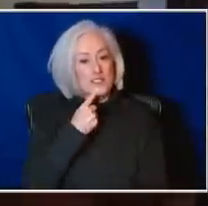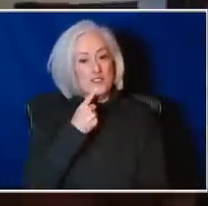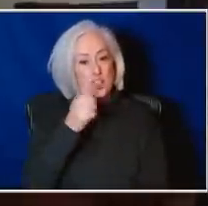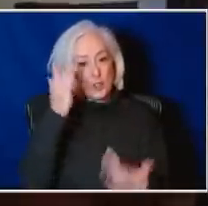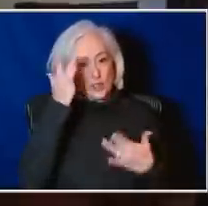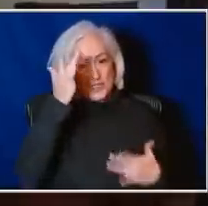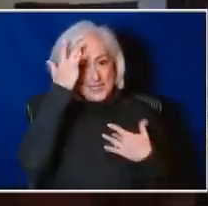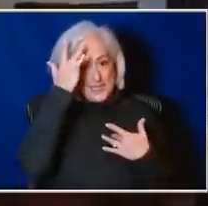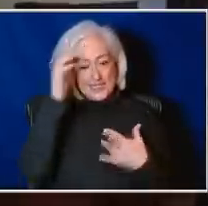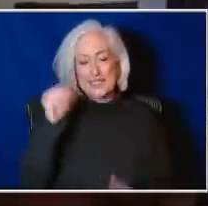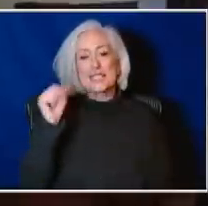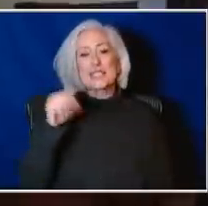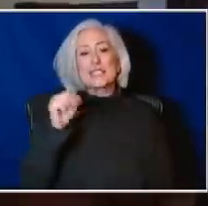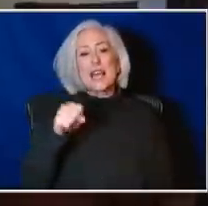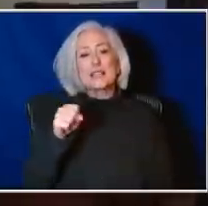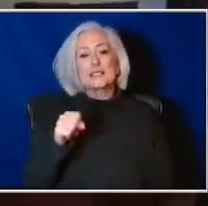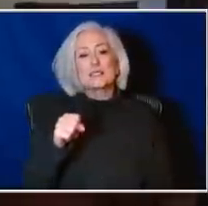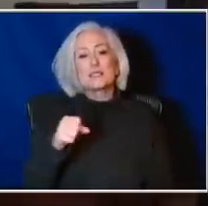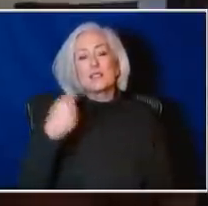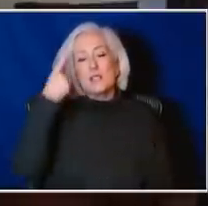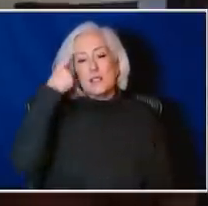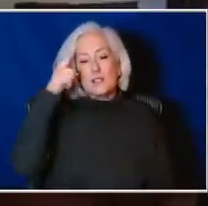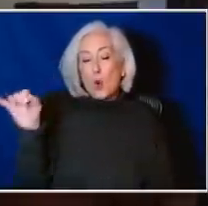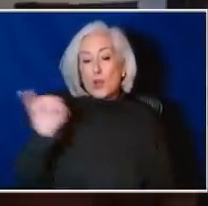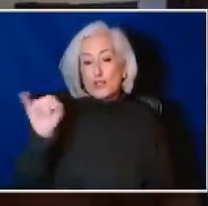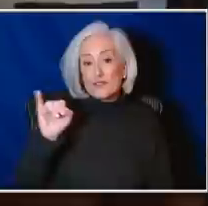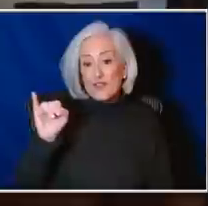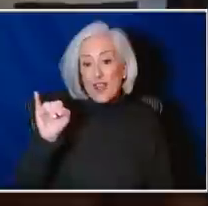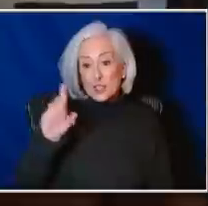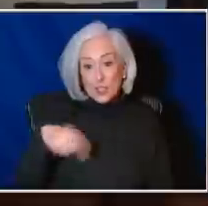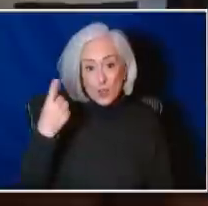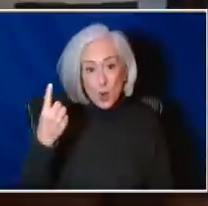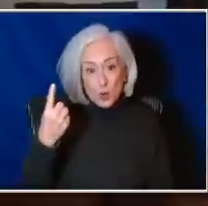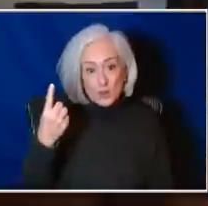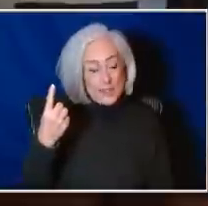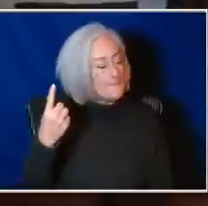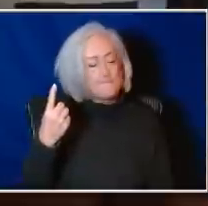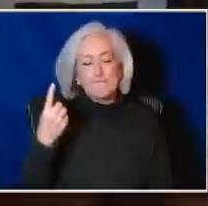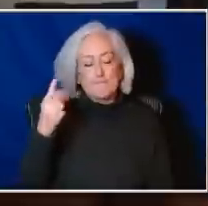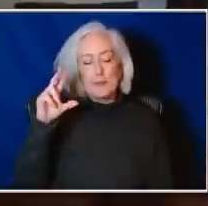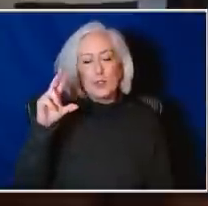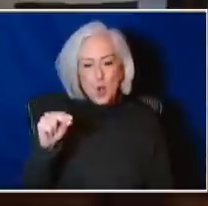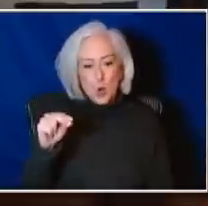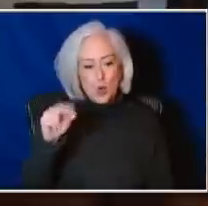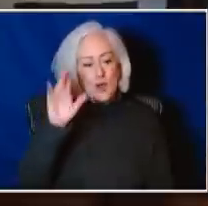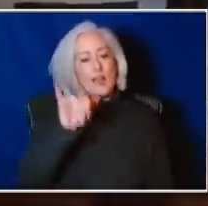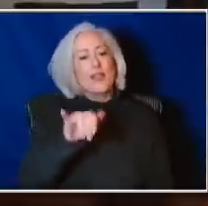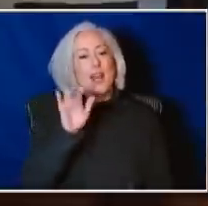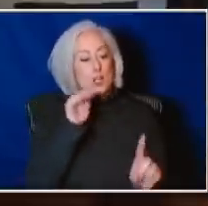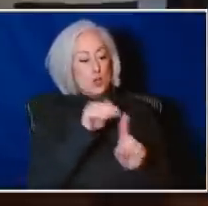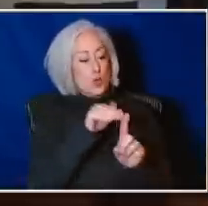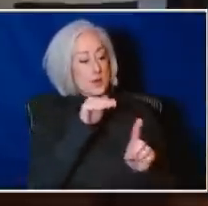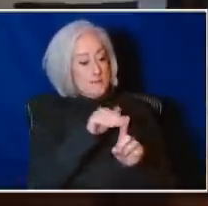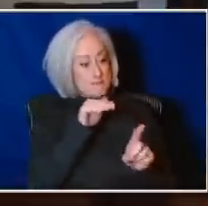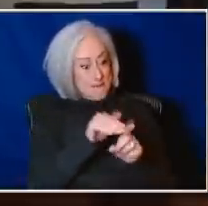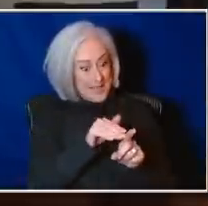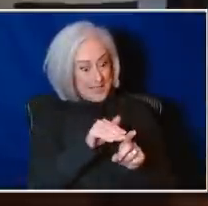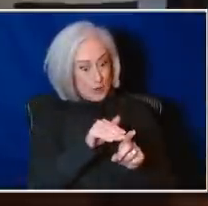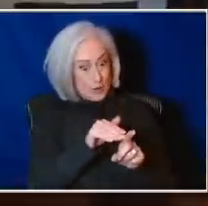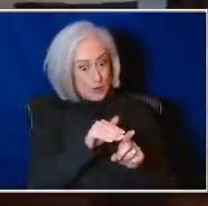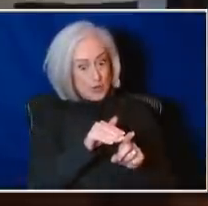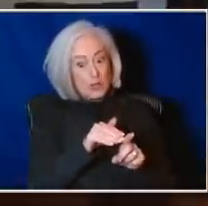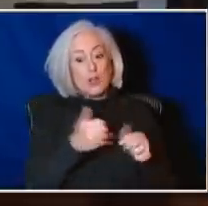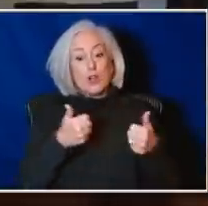infection alone, no. And that's a reminder to us that taking steps to protect